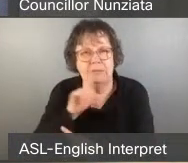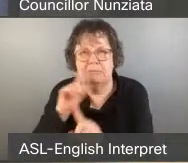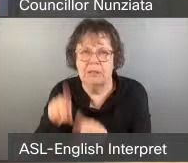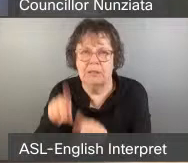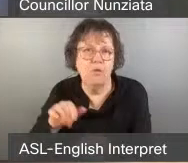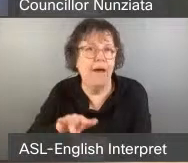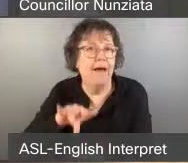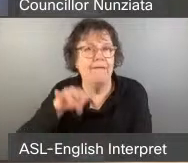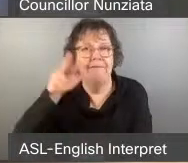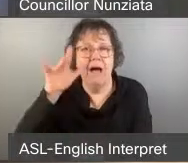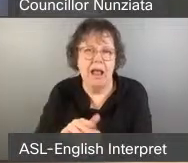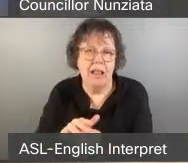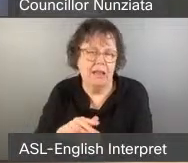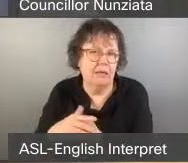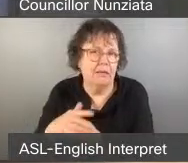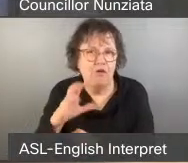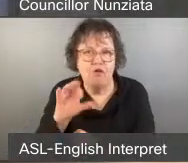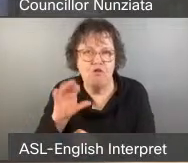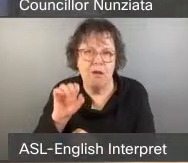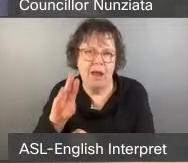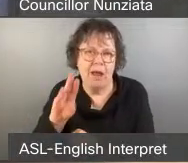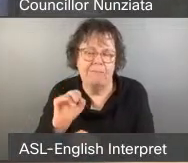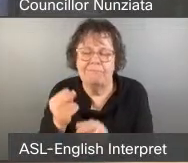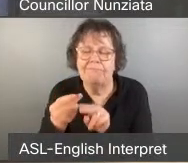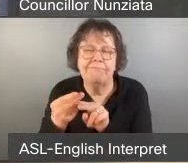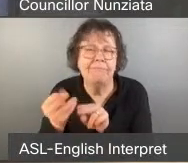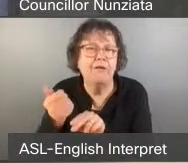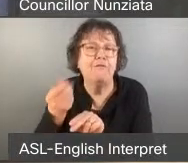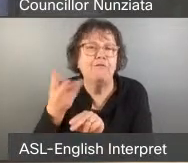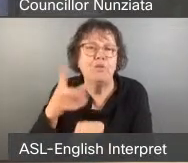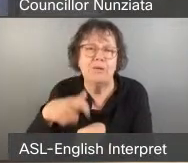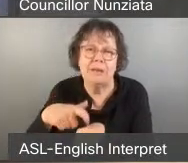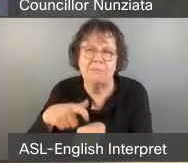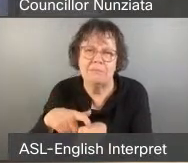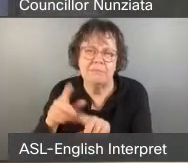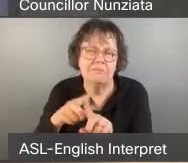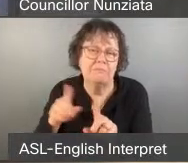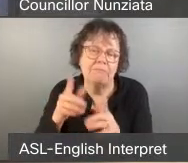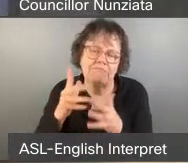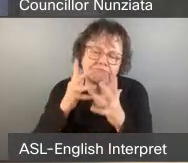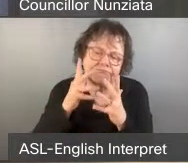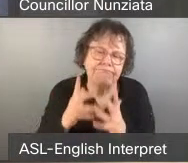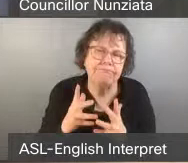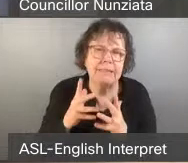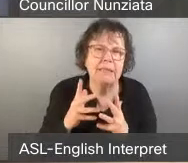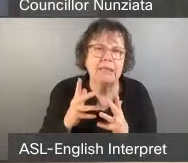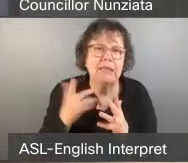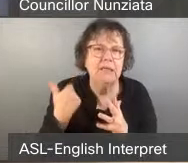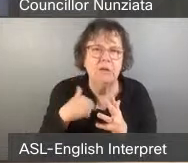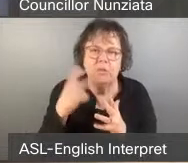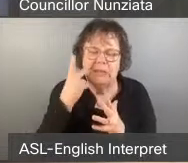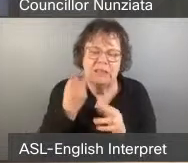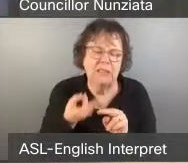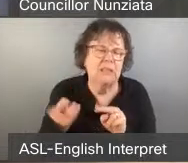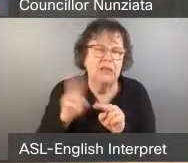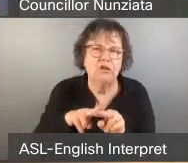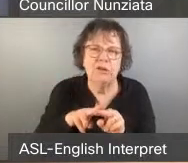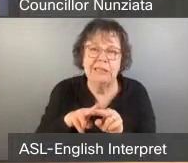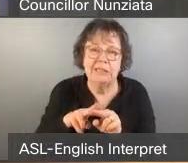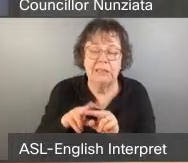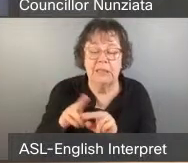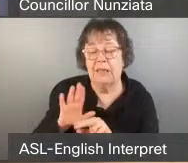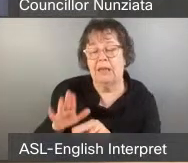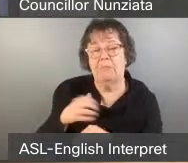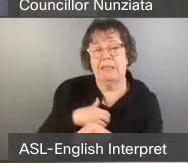of the time. What is most visible and traumatic of late is the humongous increase in militarized policing in reaction to